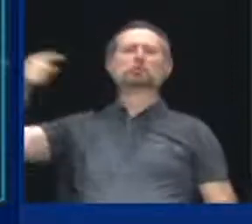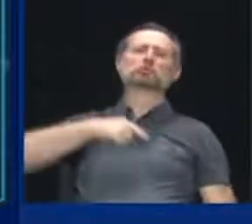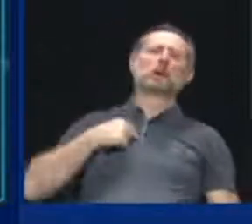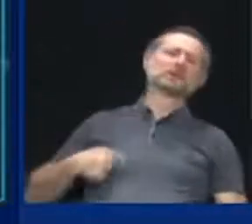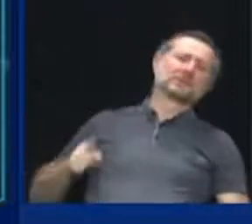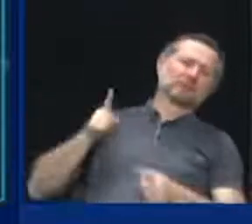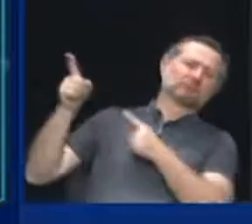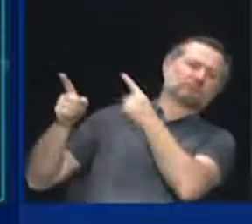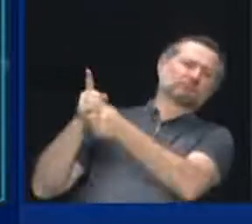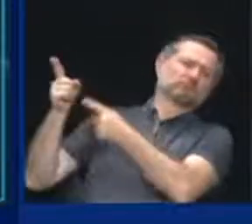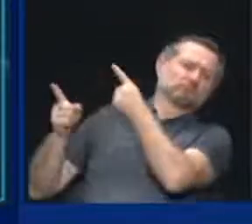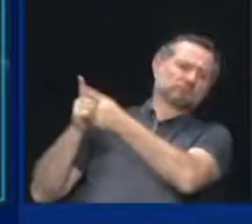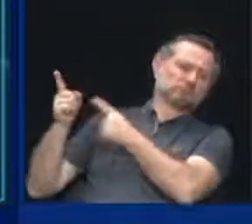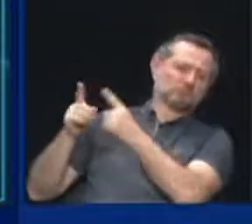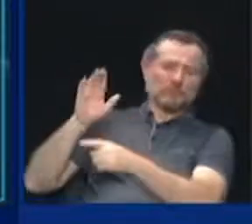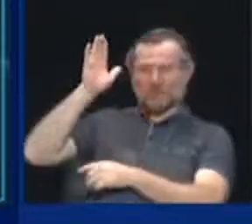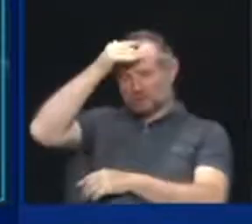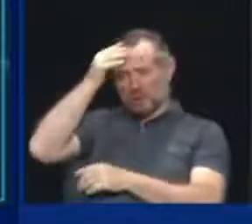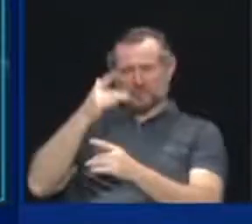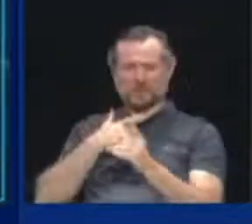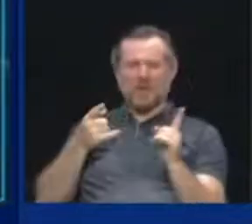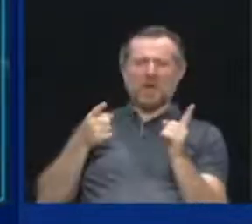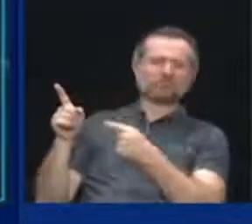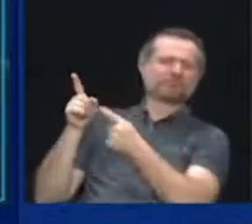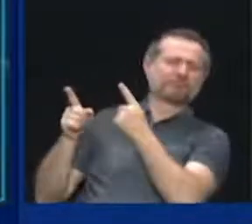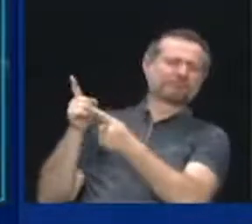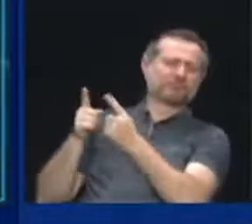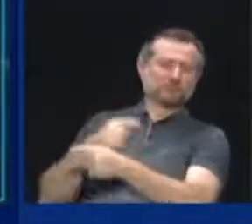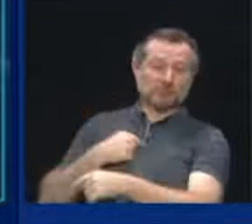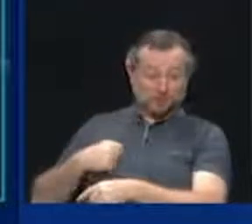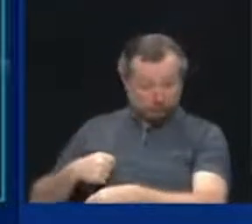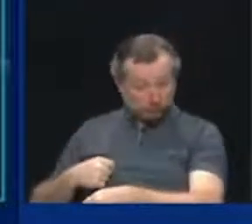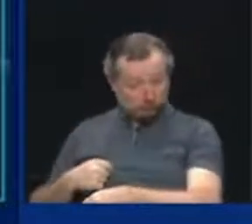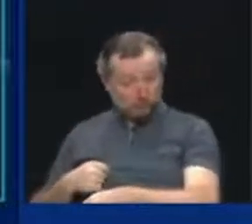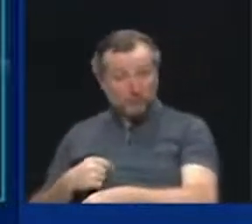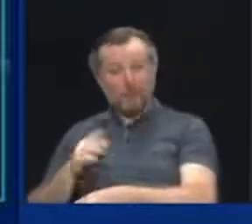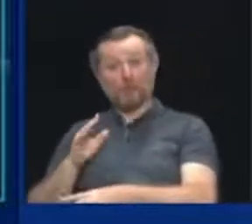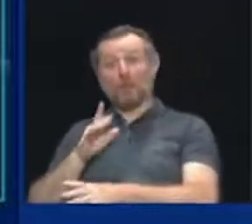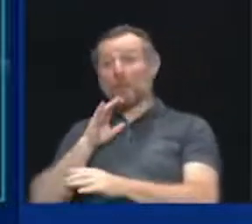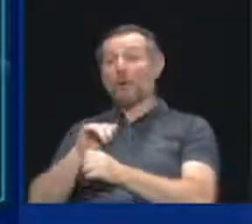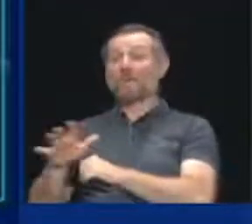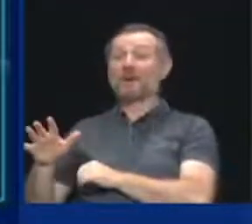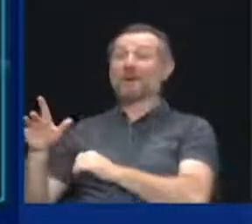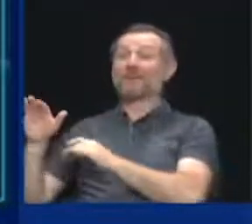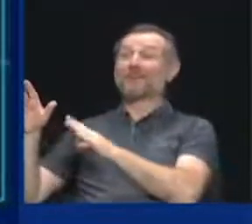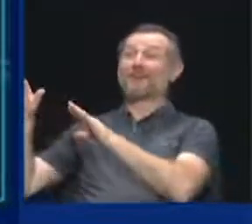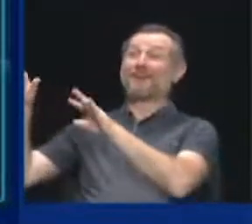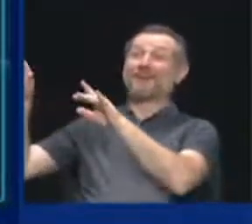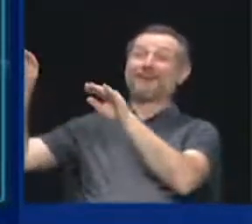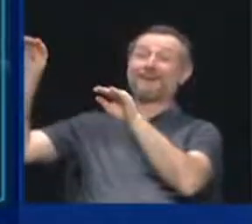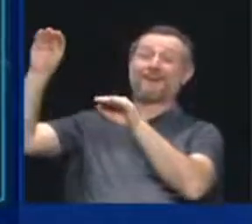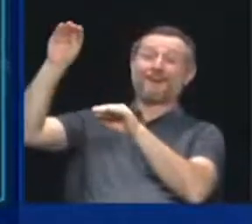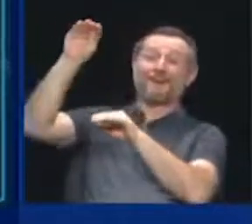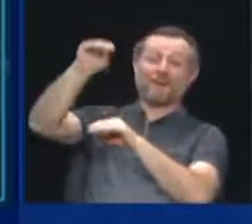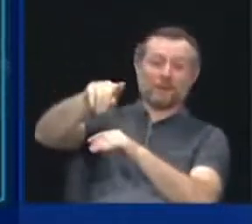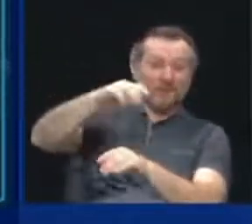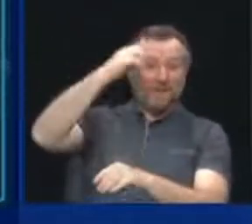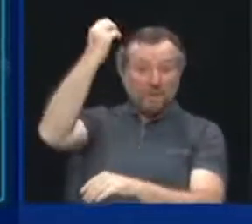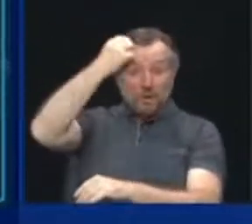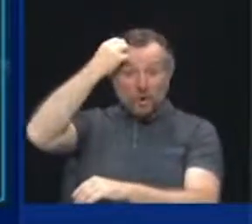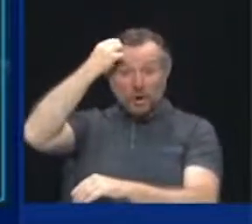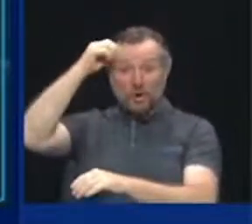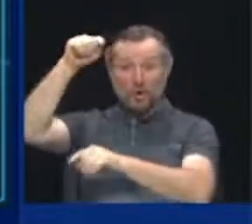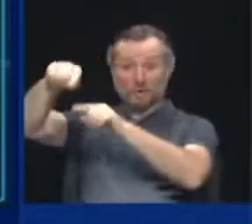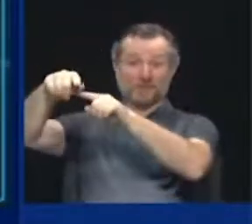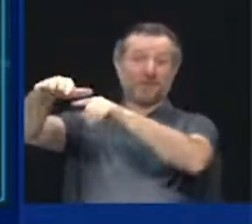Trump, China, China, China, China. COVID left China. It went to Europe and it was